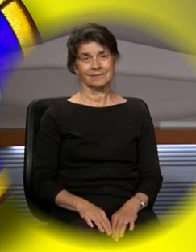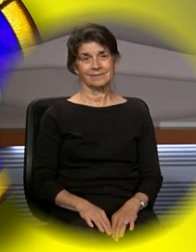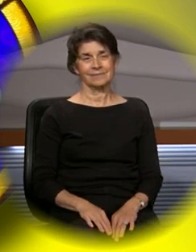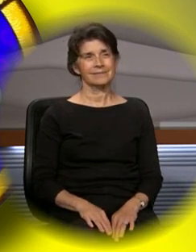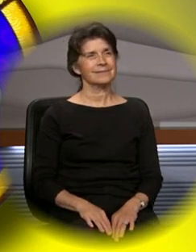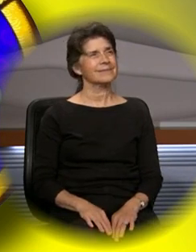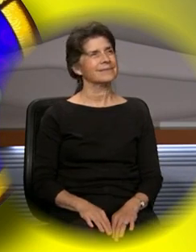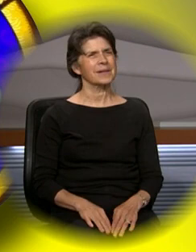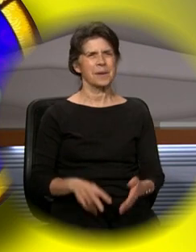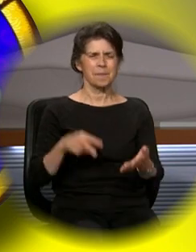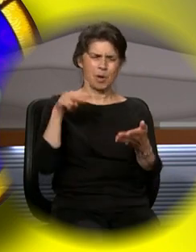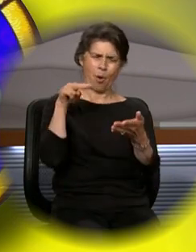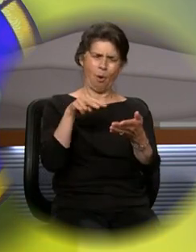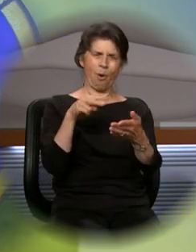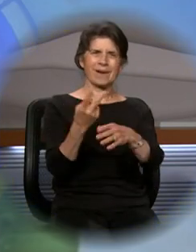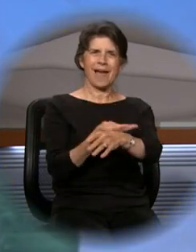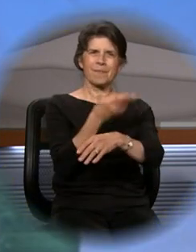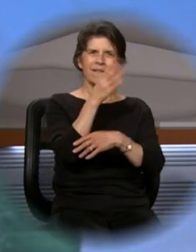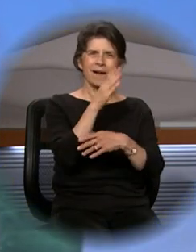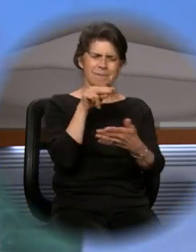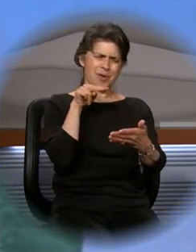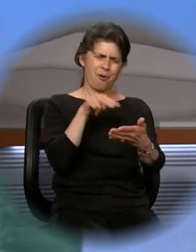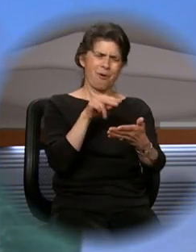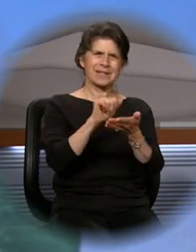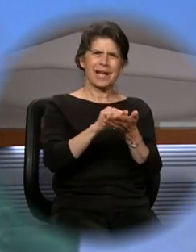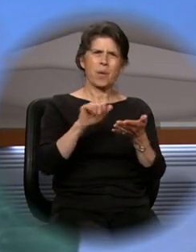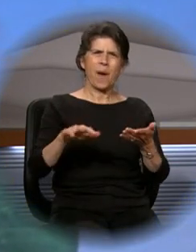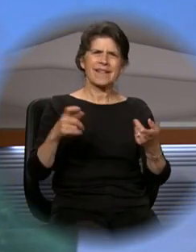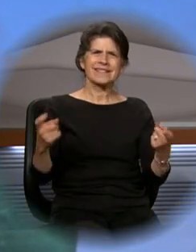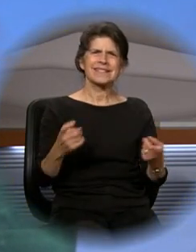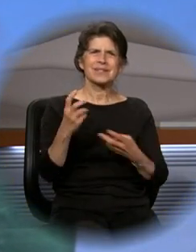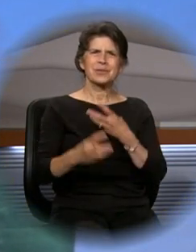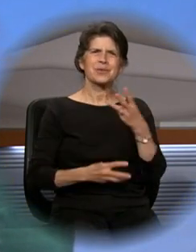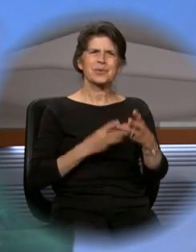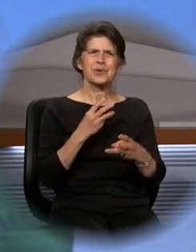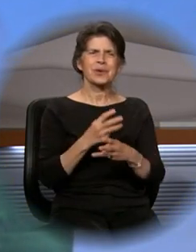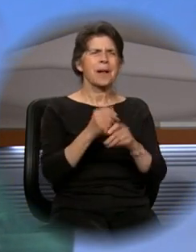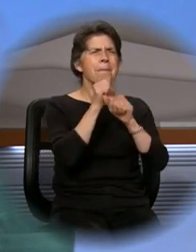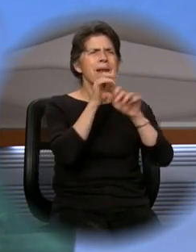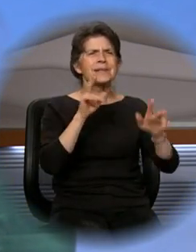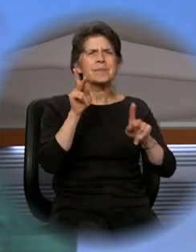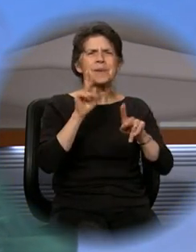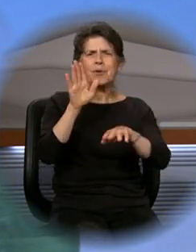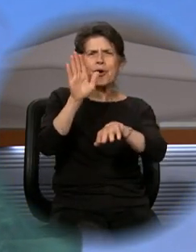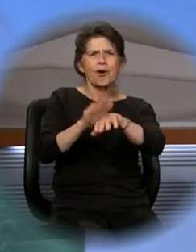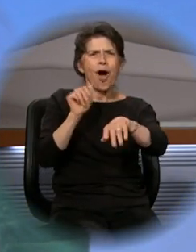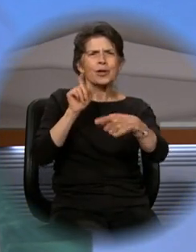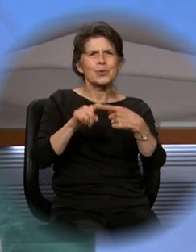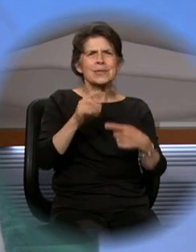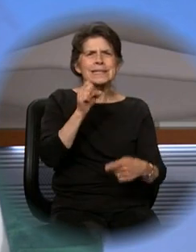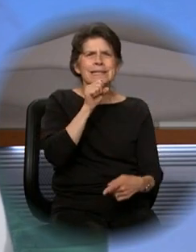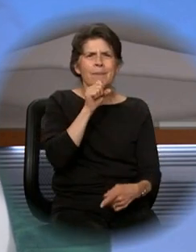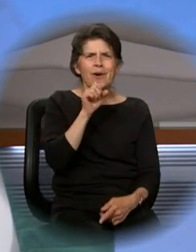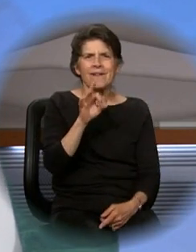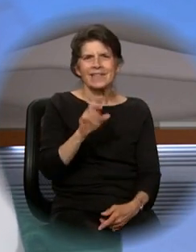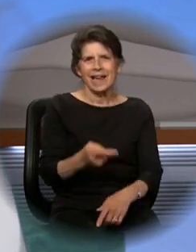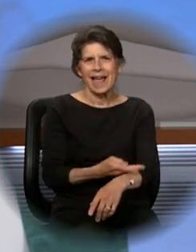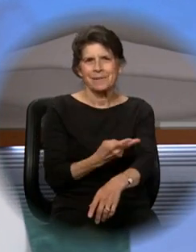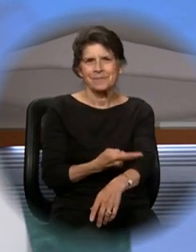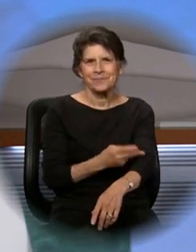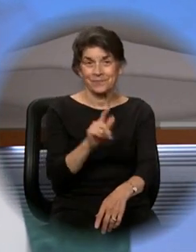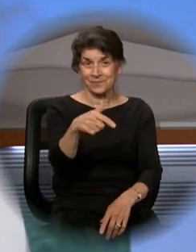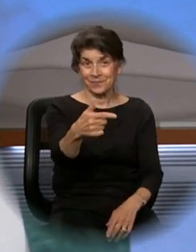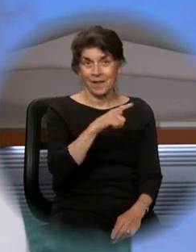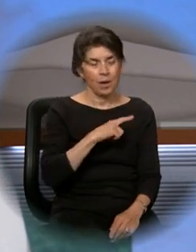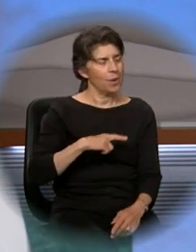Behold the Lamb of God. Behold him who takes away the sins of the world. Blessed are those called to the supper of the Lamb. Lord, I